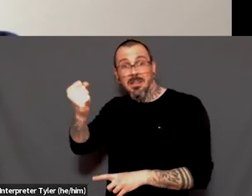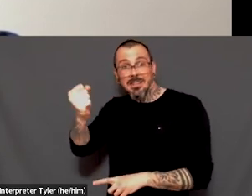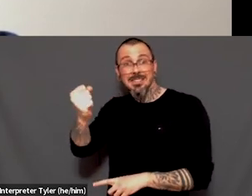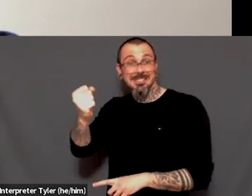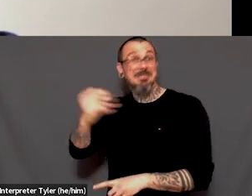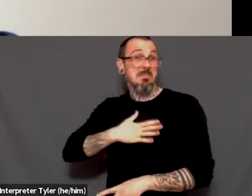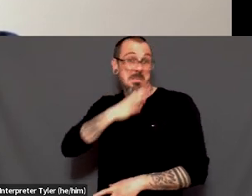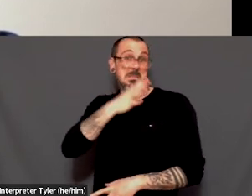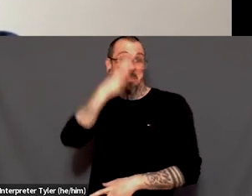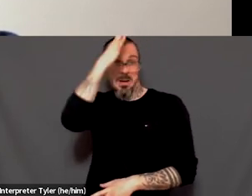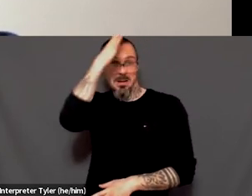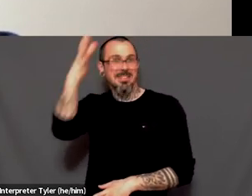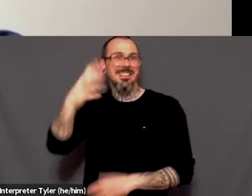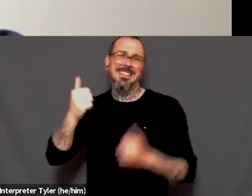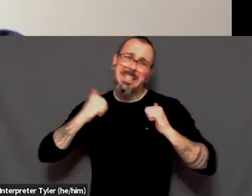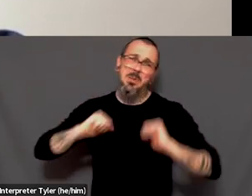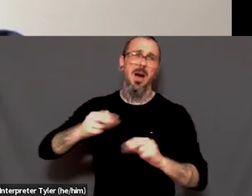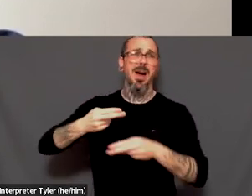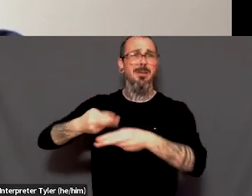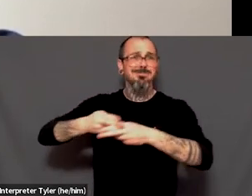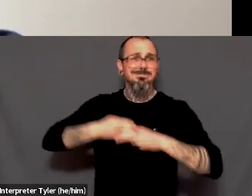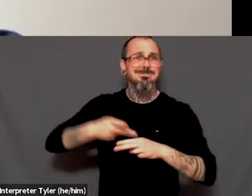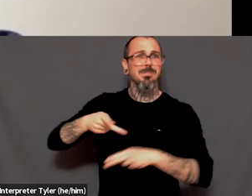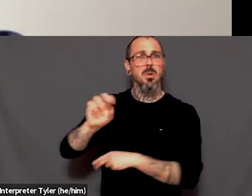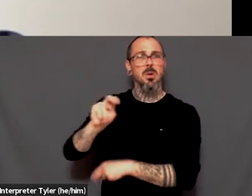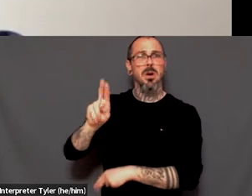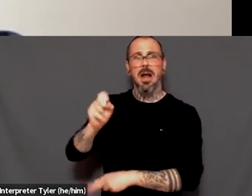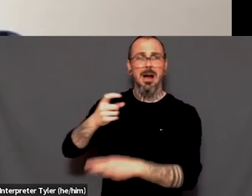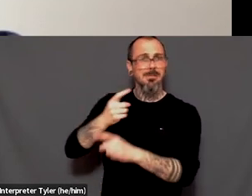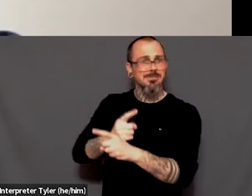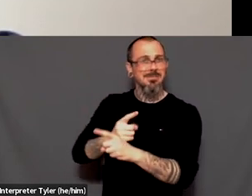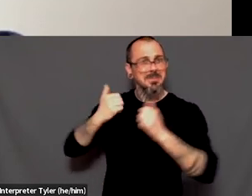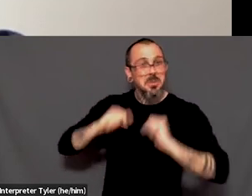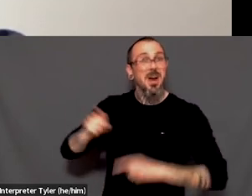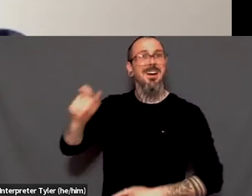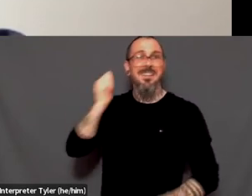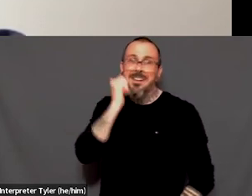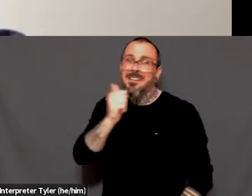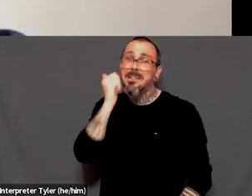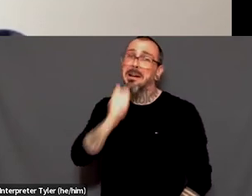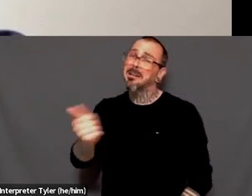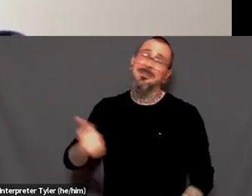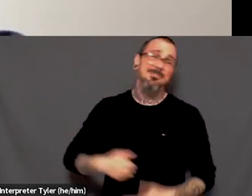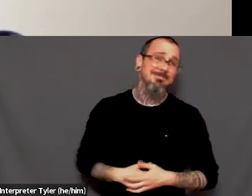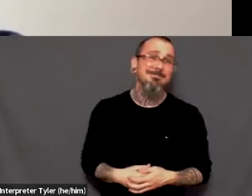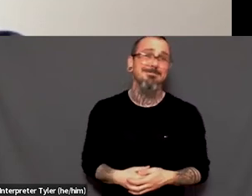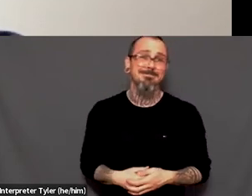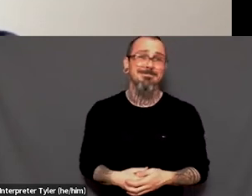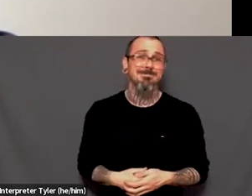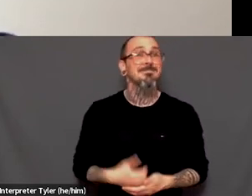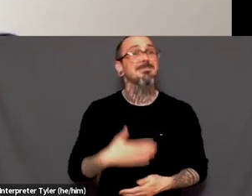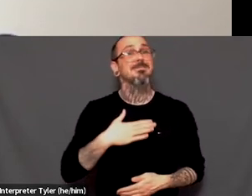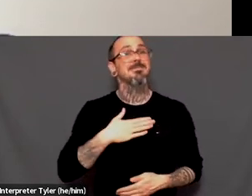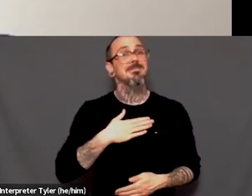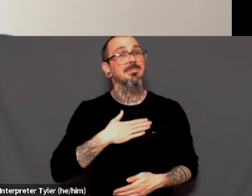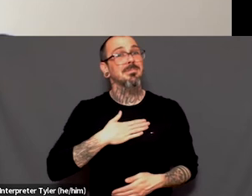by the right name and pronouns every day. And, you know, at the same time, I, it said in my bio five month, but